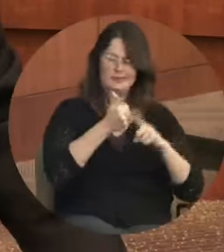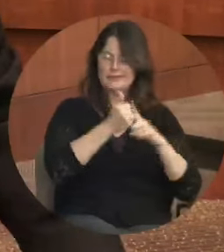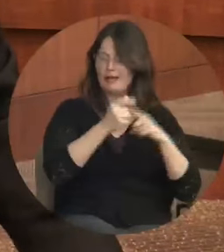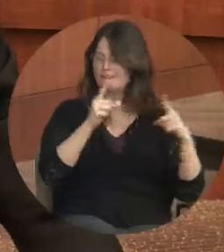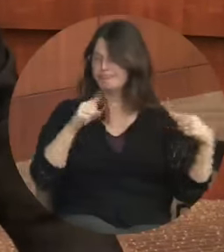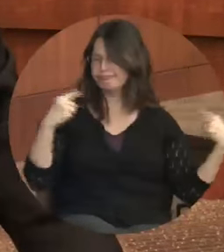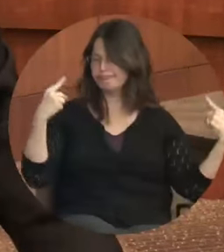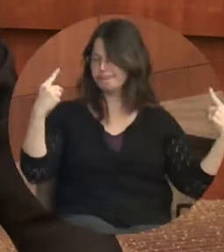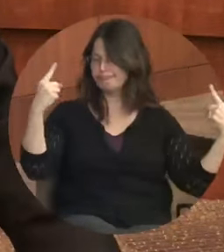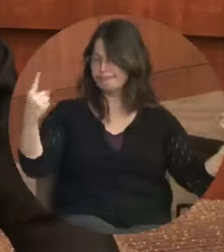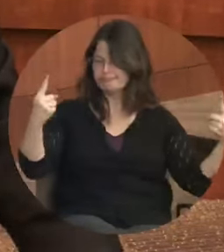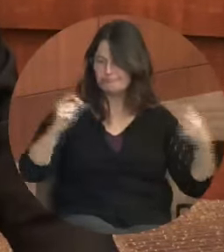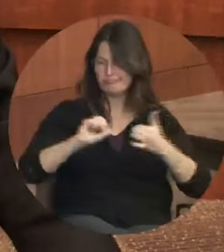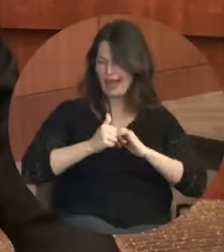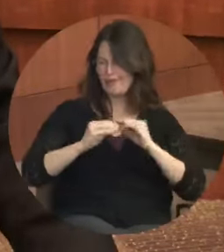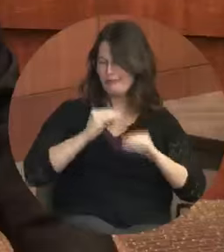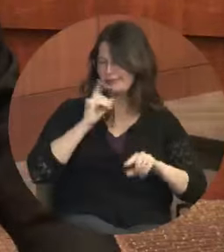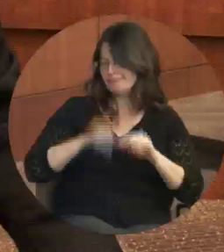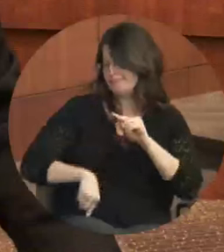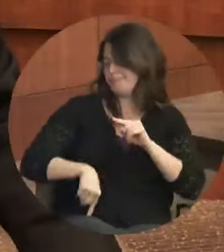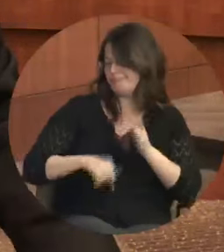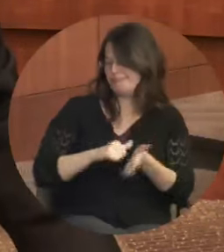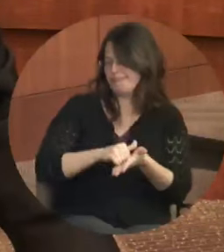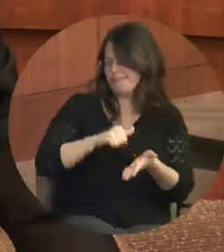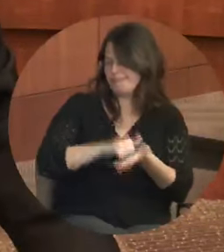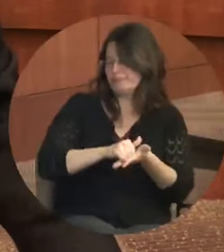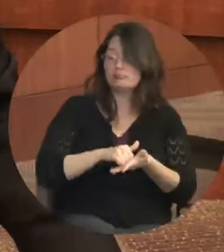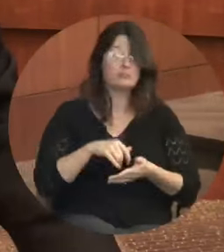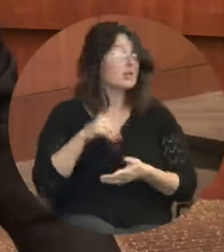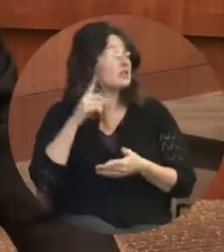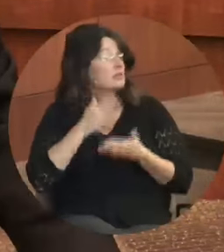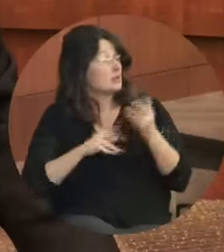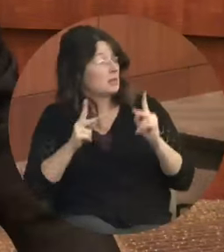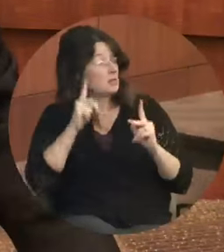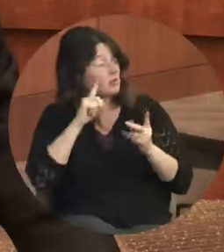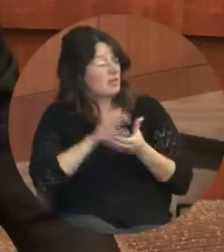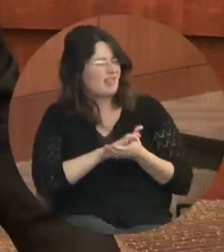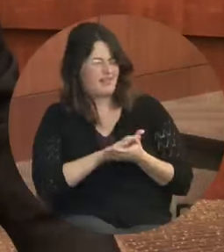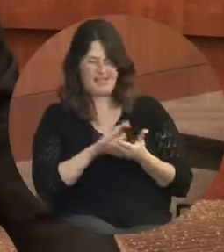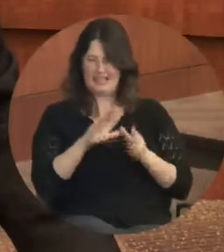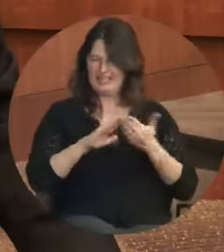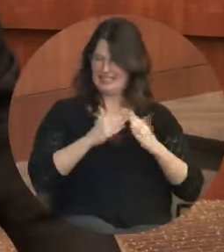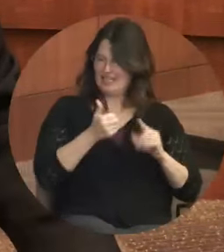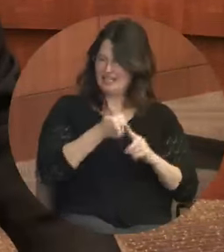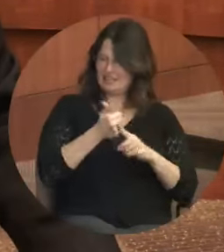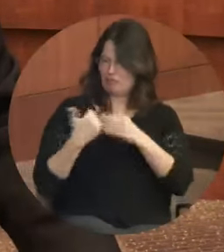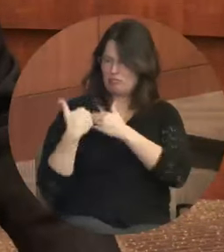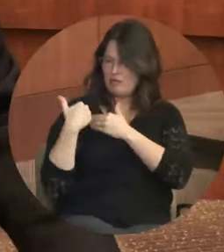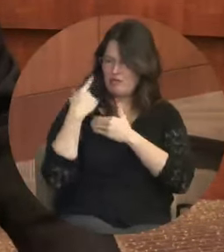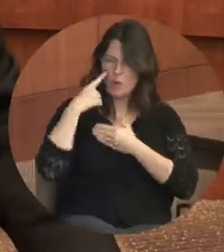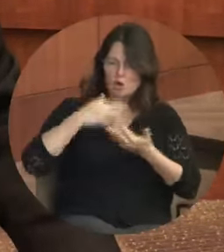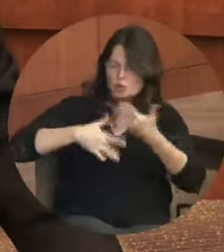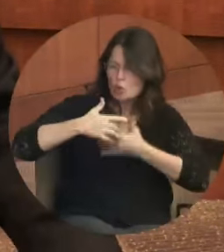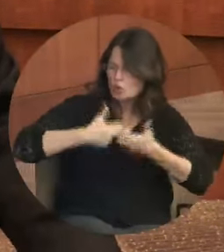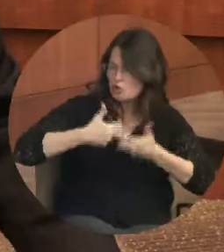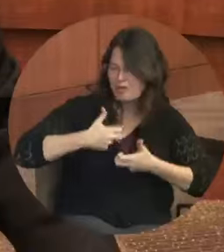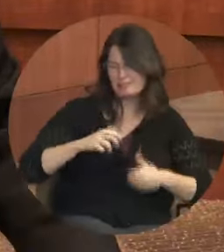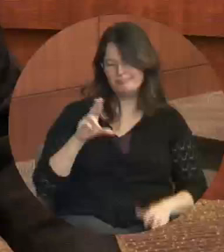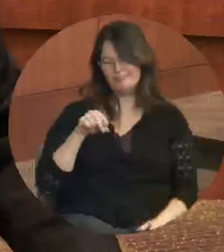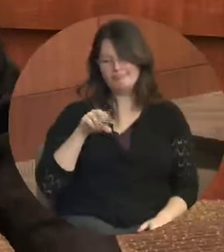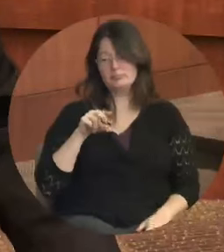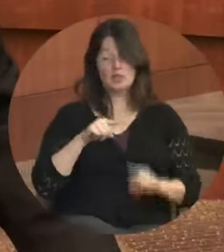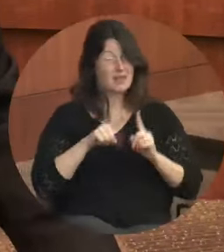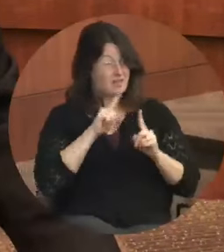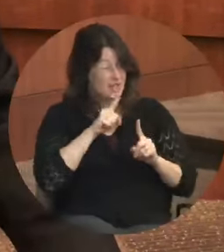I've heard people say the city shouldn't try to deal with social problems. But after all, we've been in the social